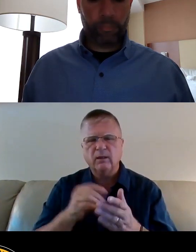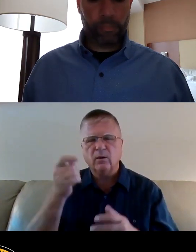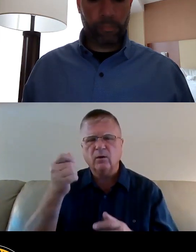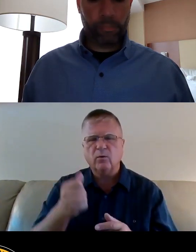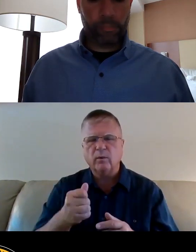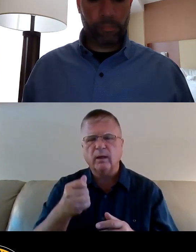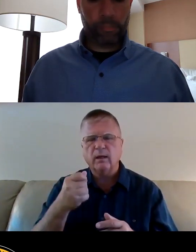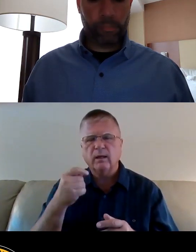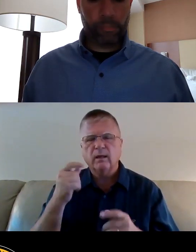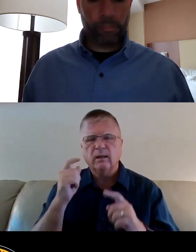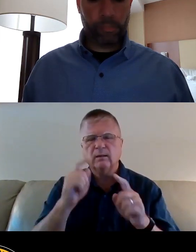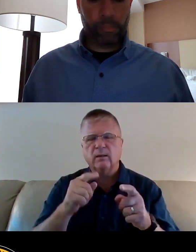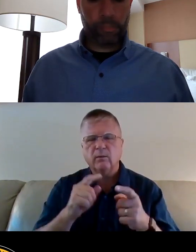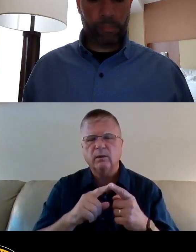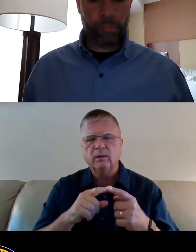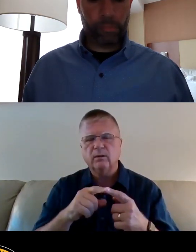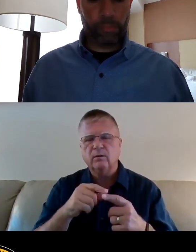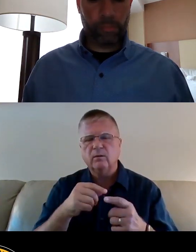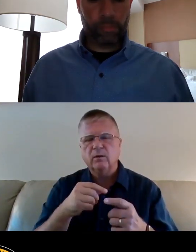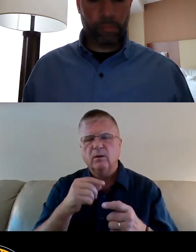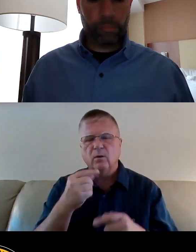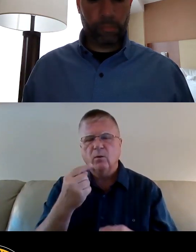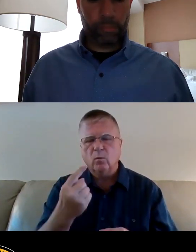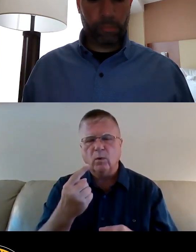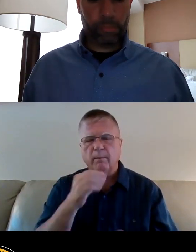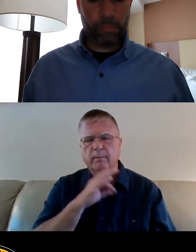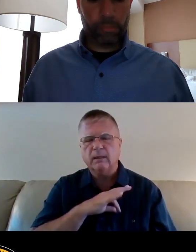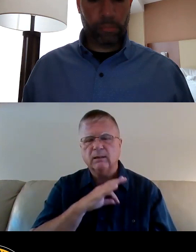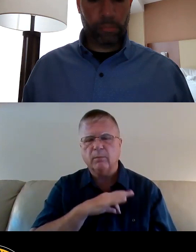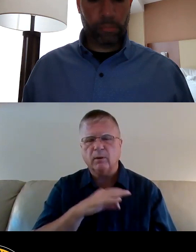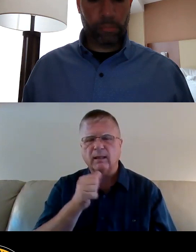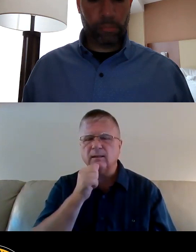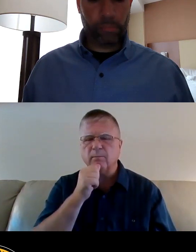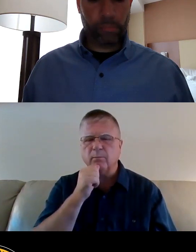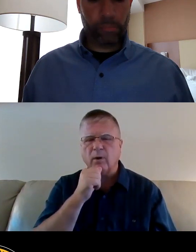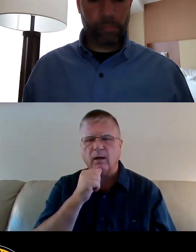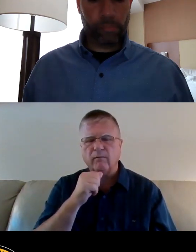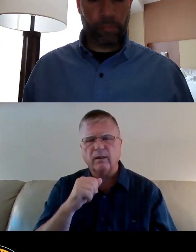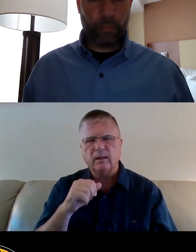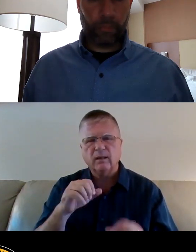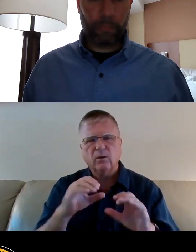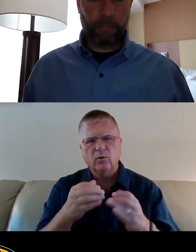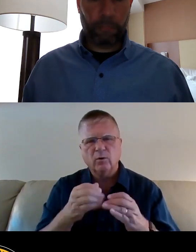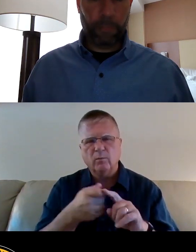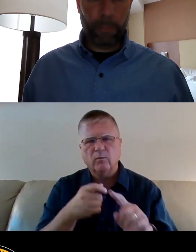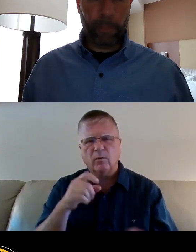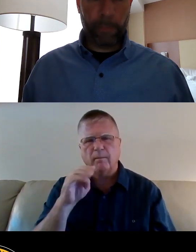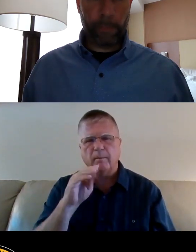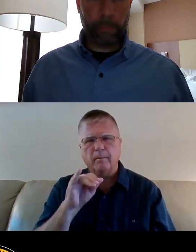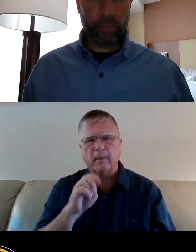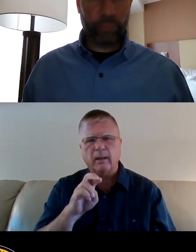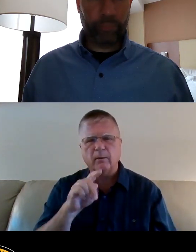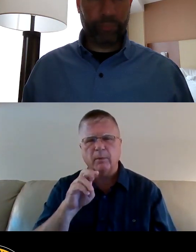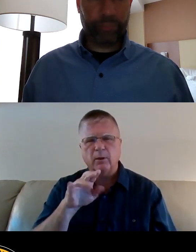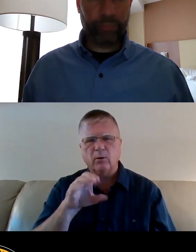That's a private entity of Mayor Caduto. I haven't seen any track record of this